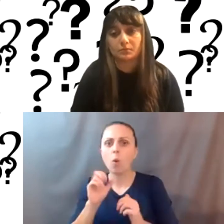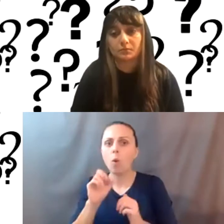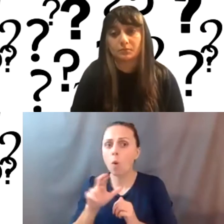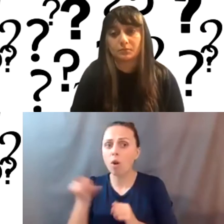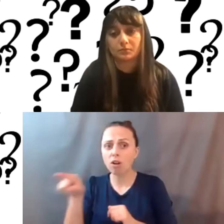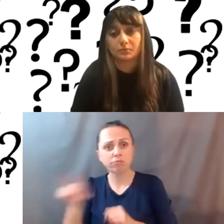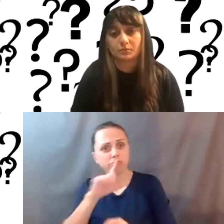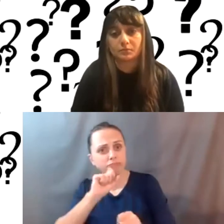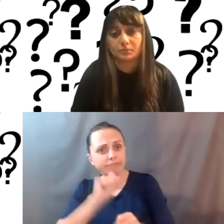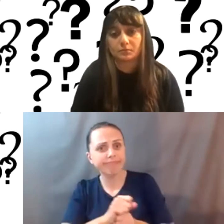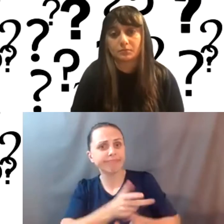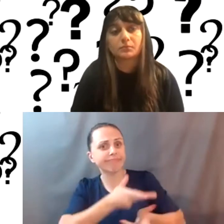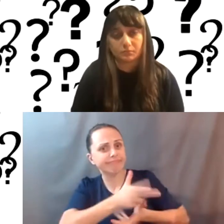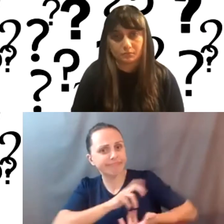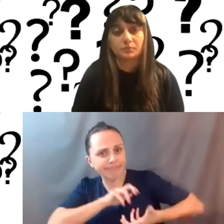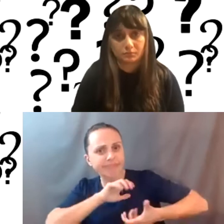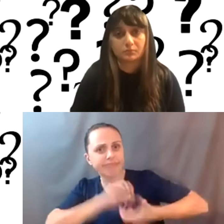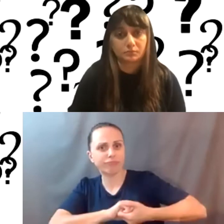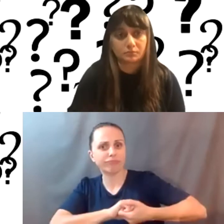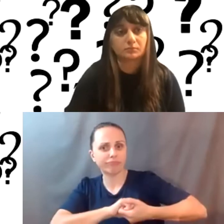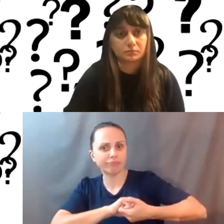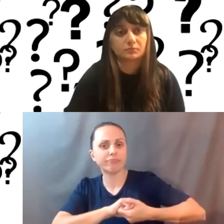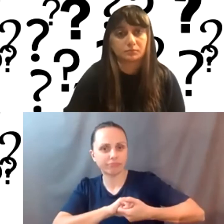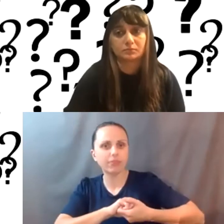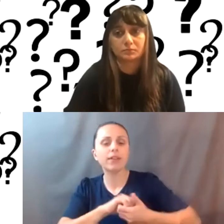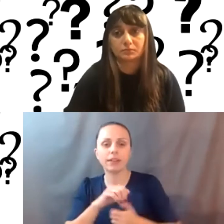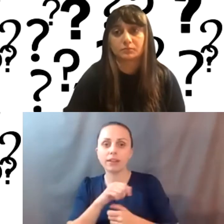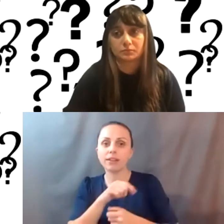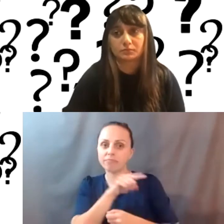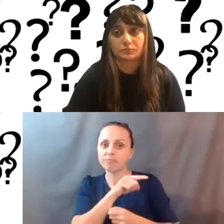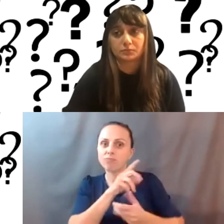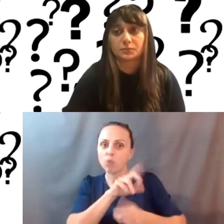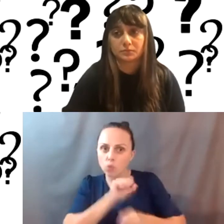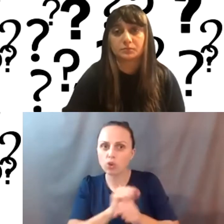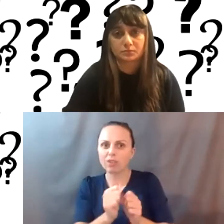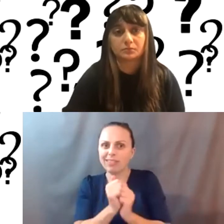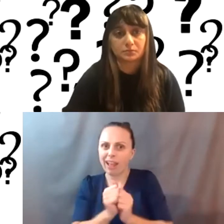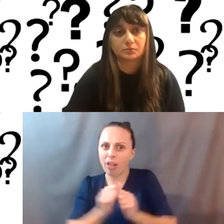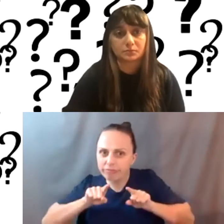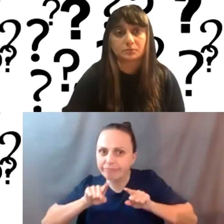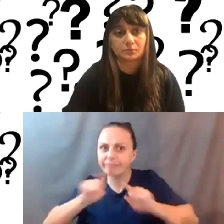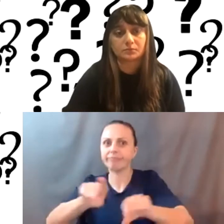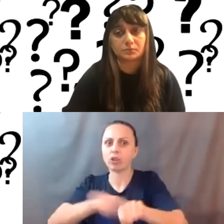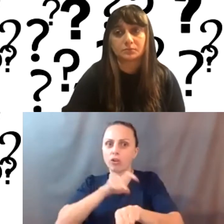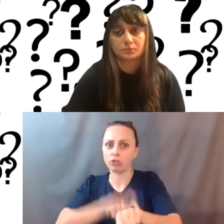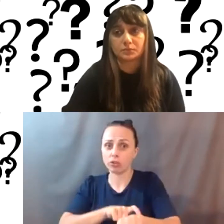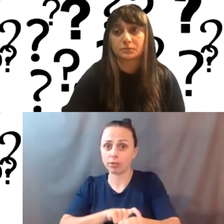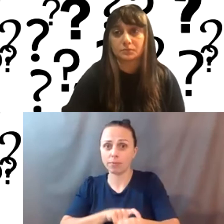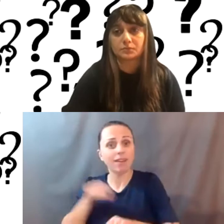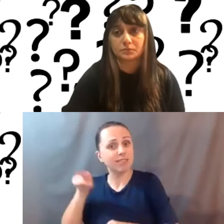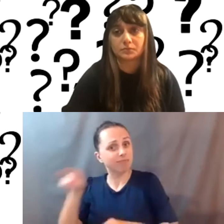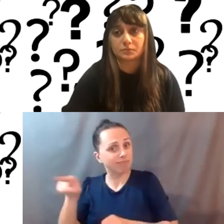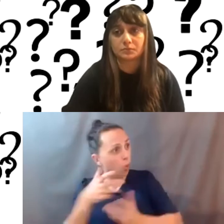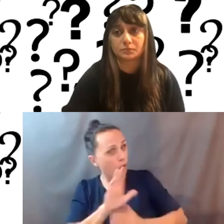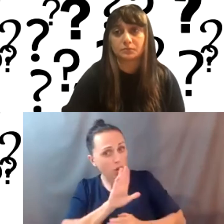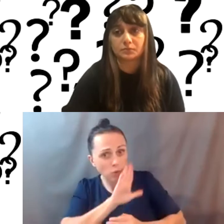Or do they treat you as a partner or in some way they're looking to work with you in the long term and are really out for your own,